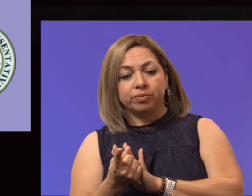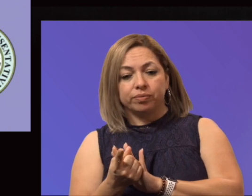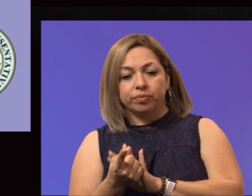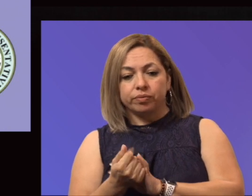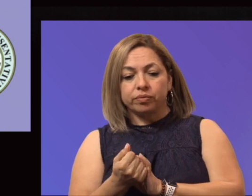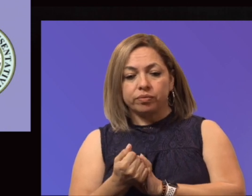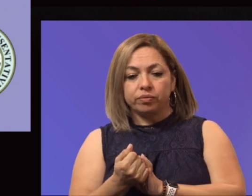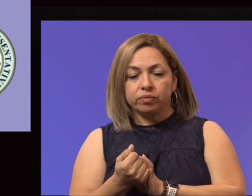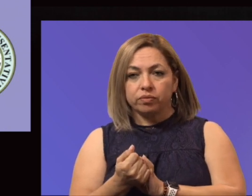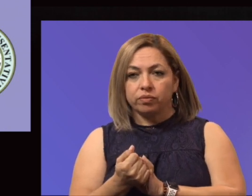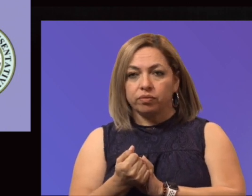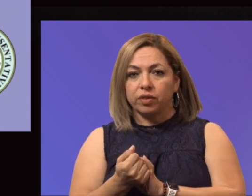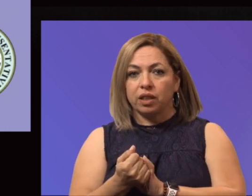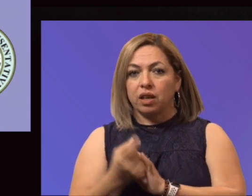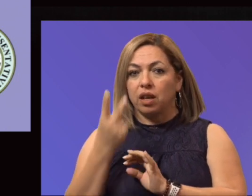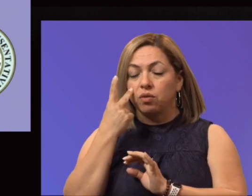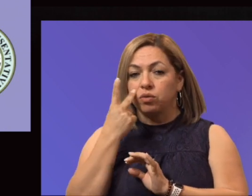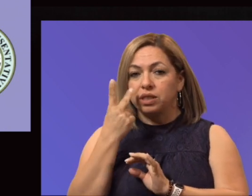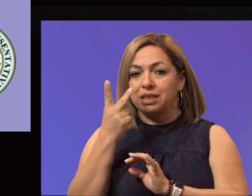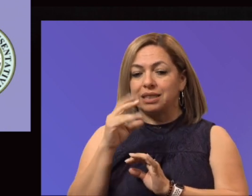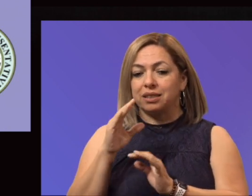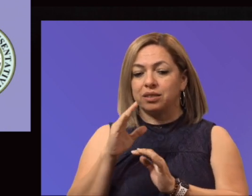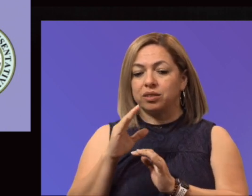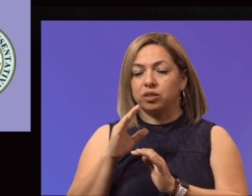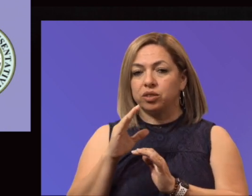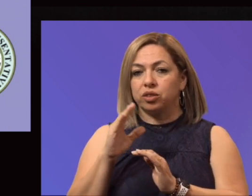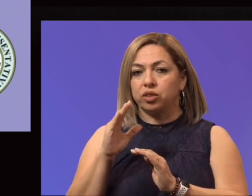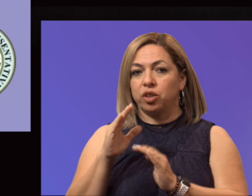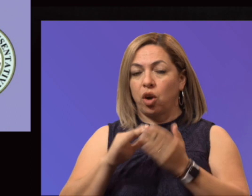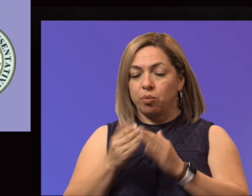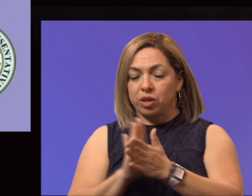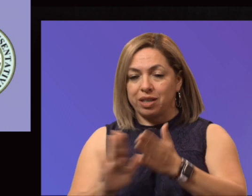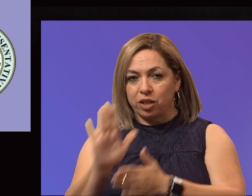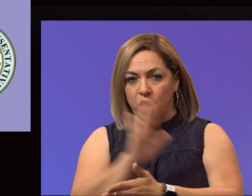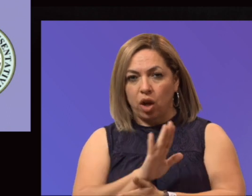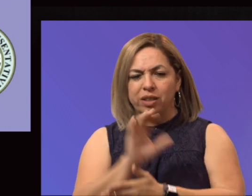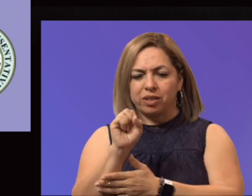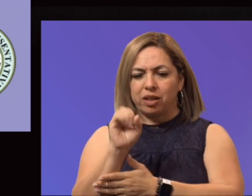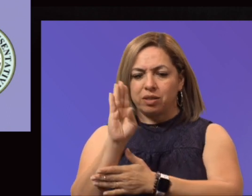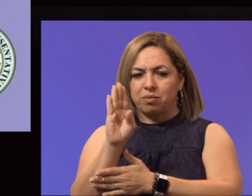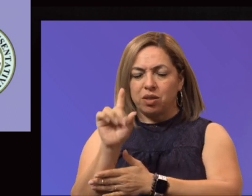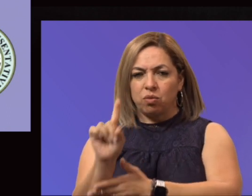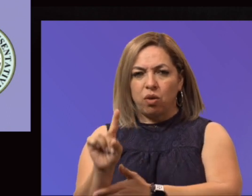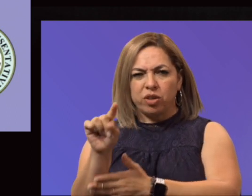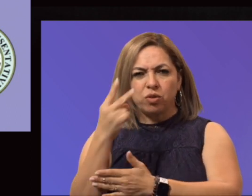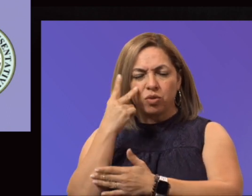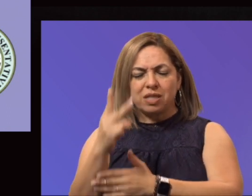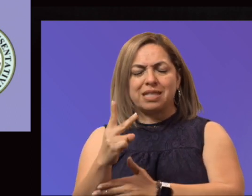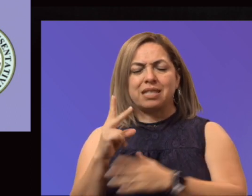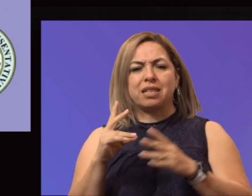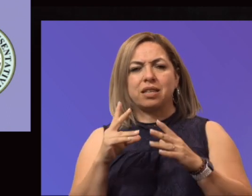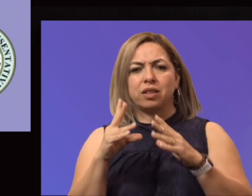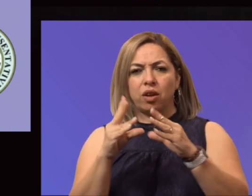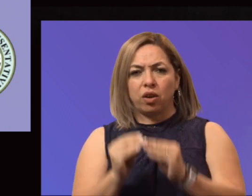If we look at the community college funding, formula funding was SB1. You see the conference committee in the Senate, as well as in the